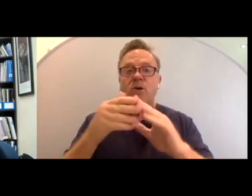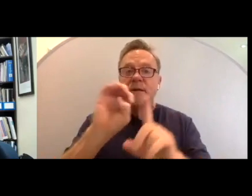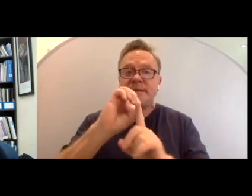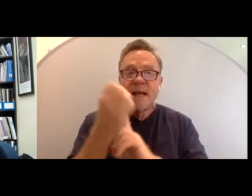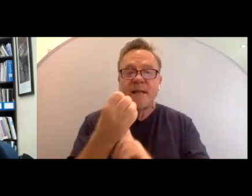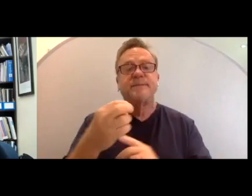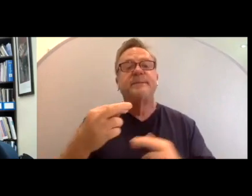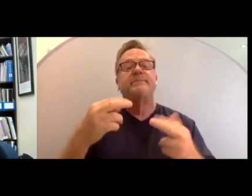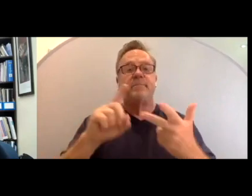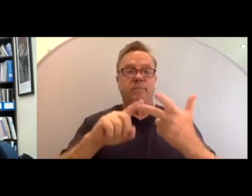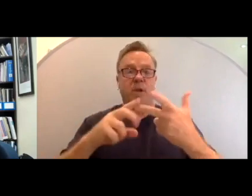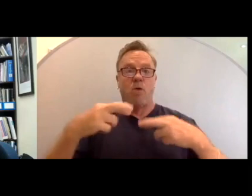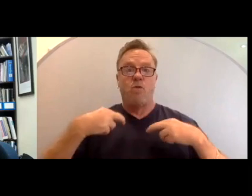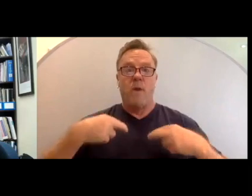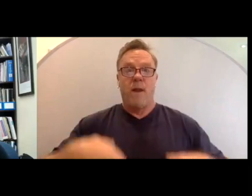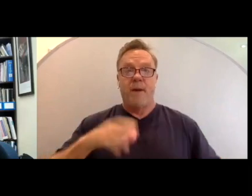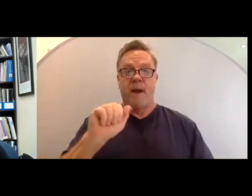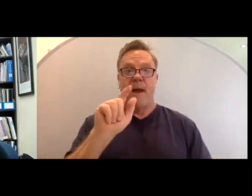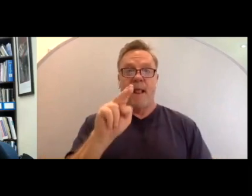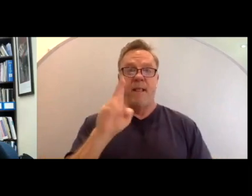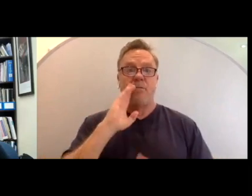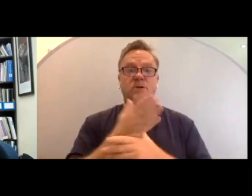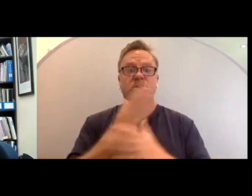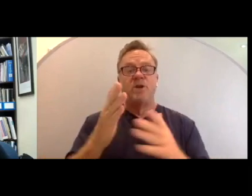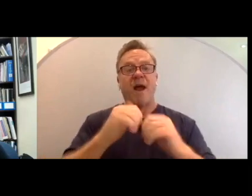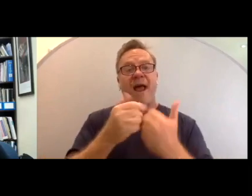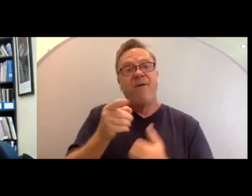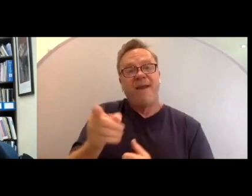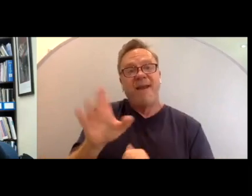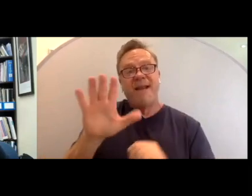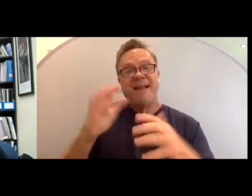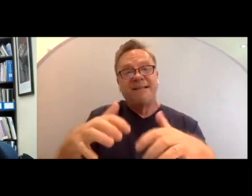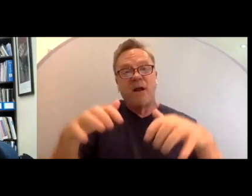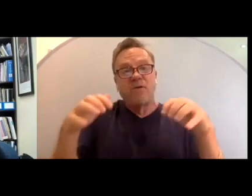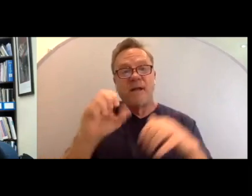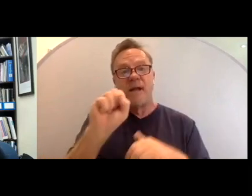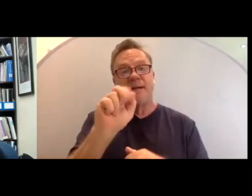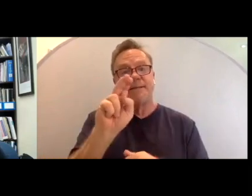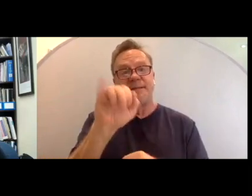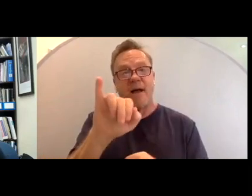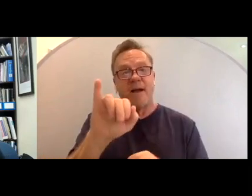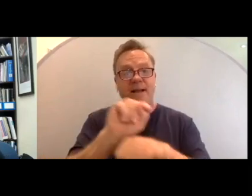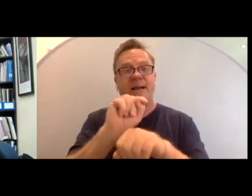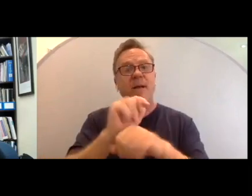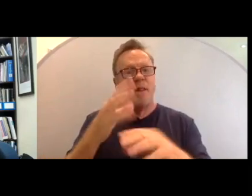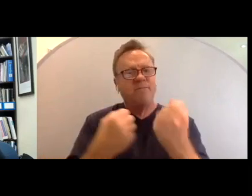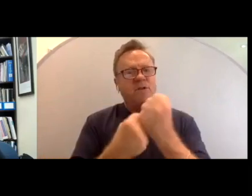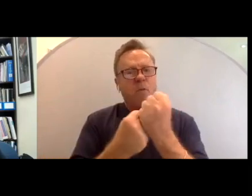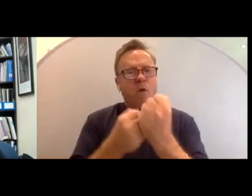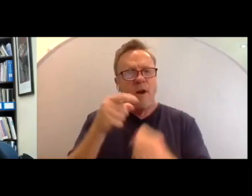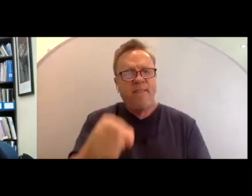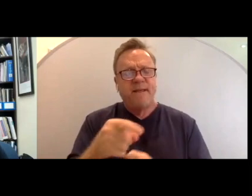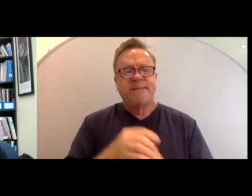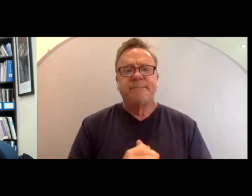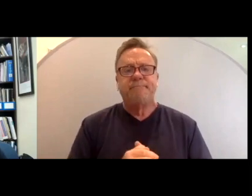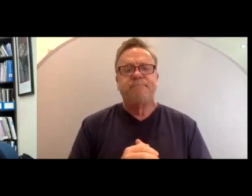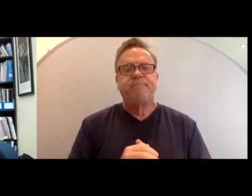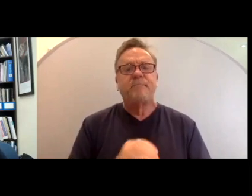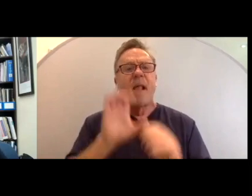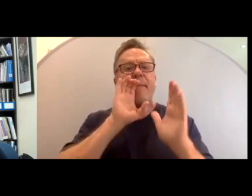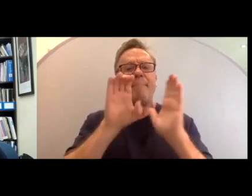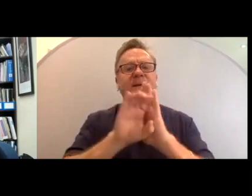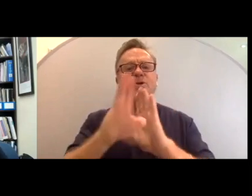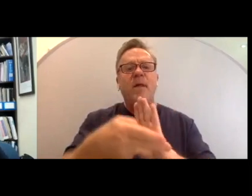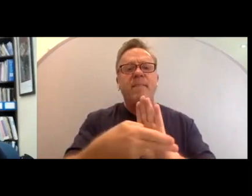then Rabbi Allen will share ways that he and his congregation at Sinai Temple have supported this. The picture on this